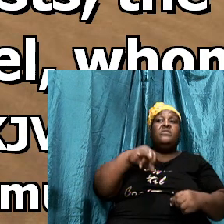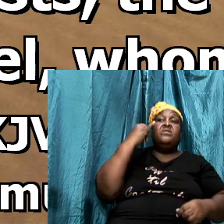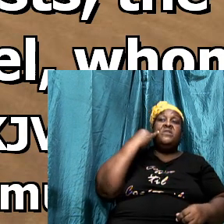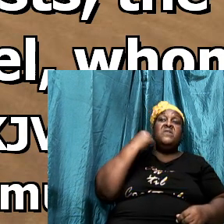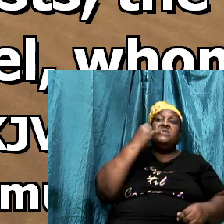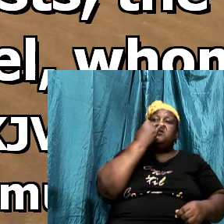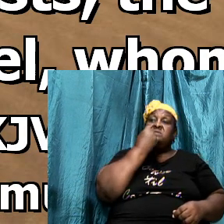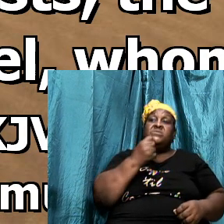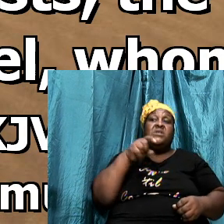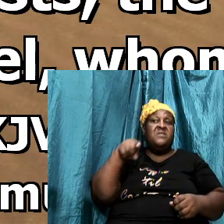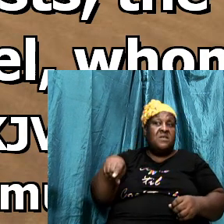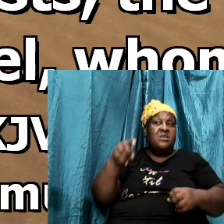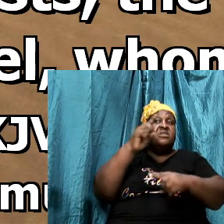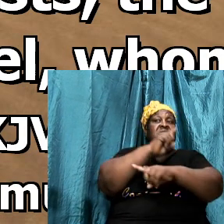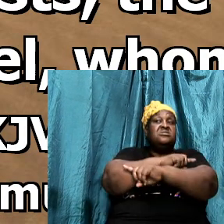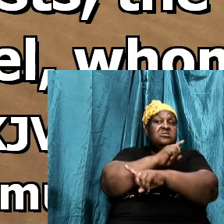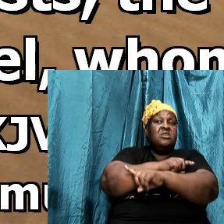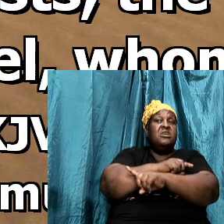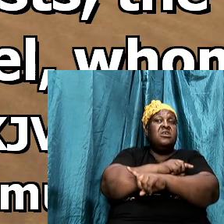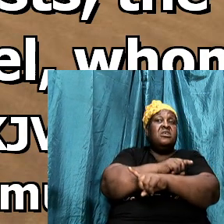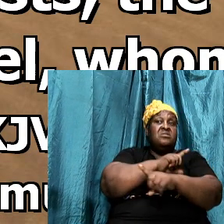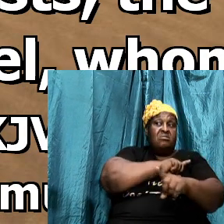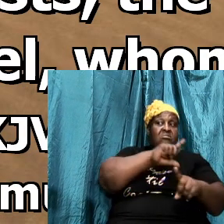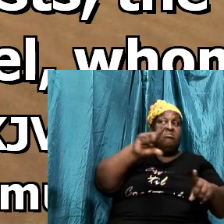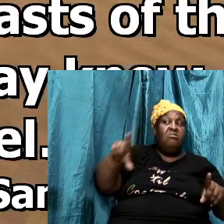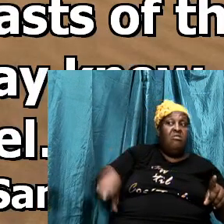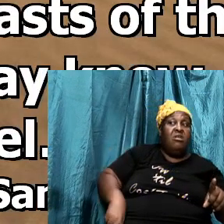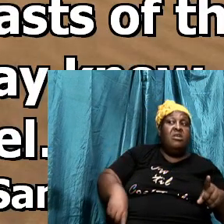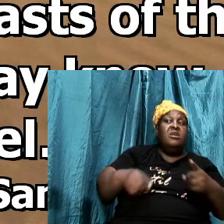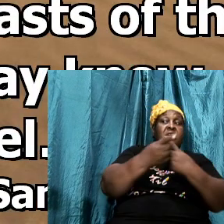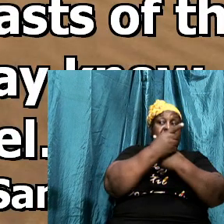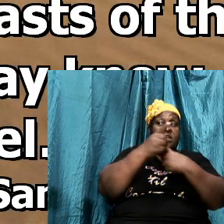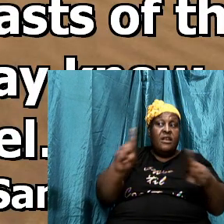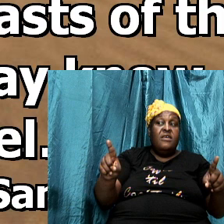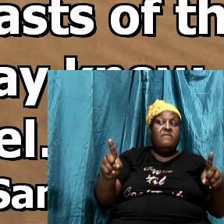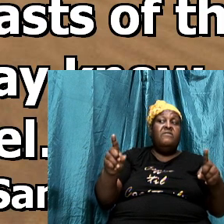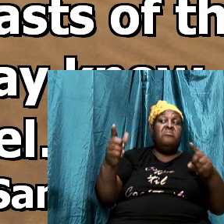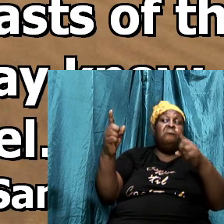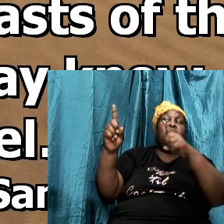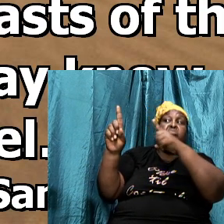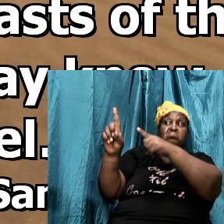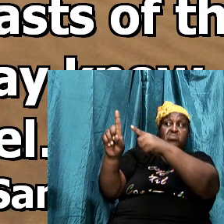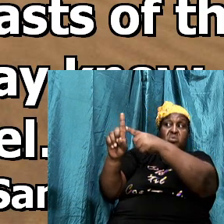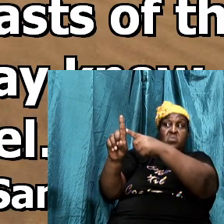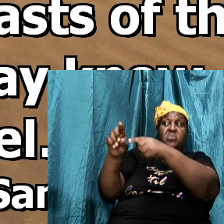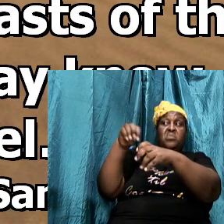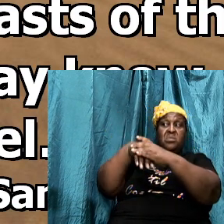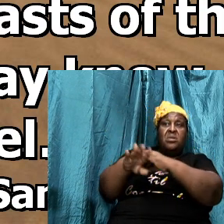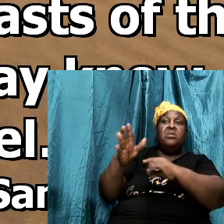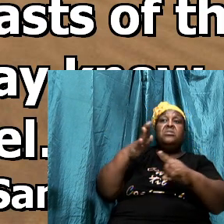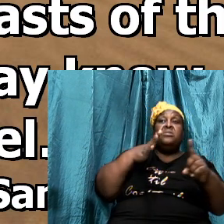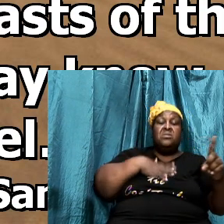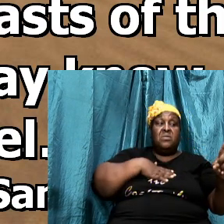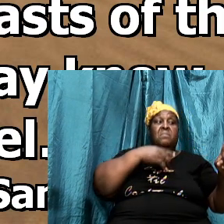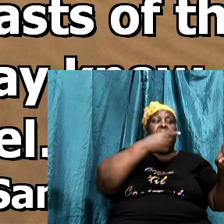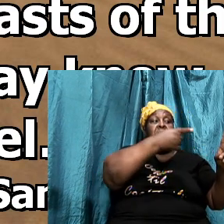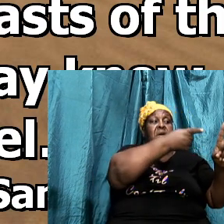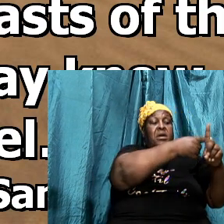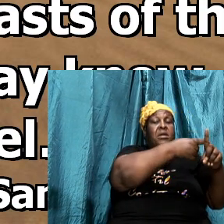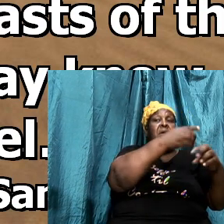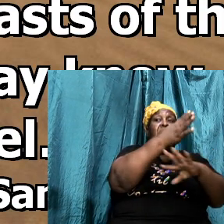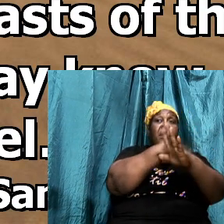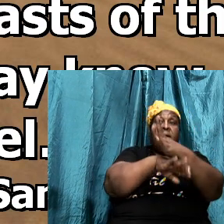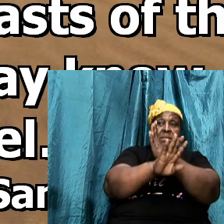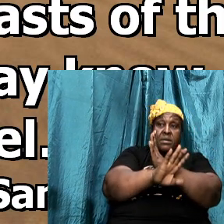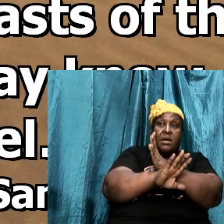will the Lord deliver thee into mine hand, and I will smite thee, and take thy head